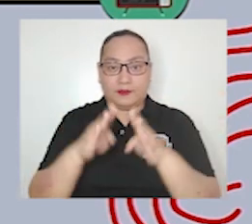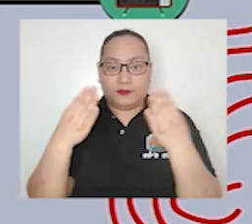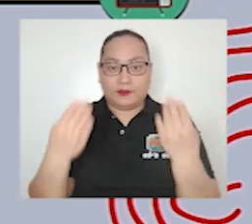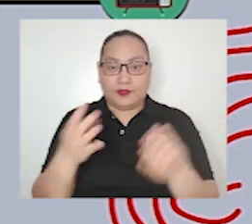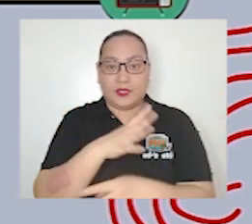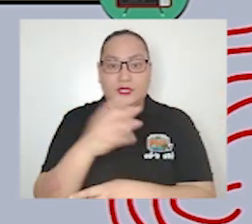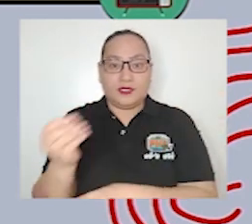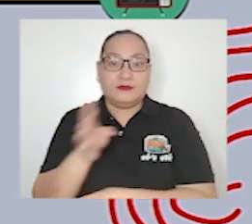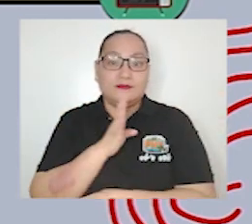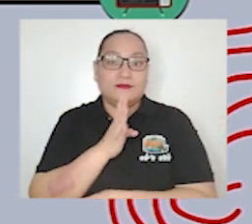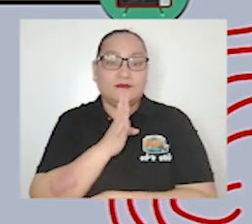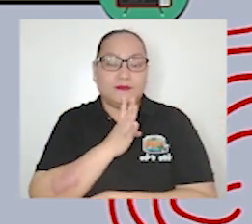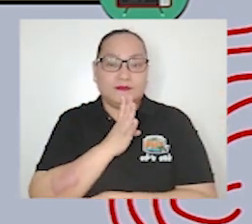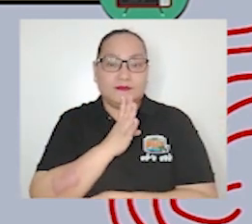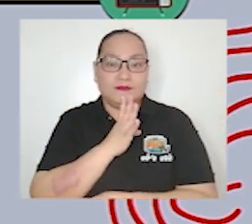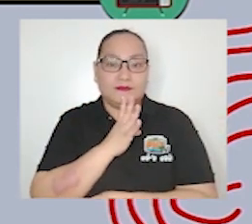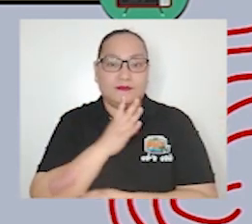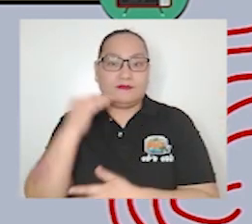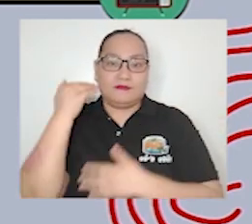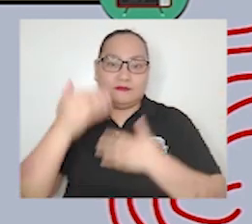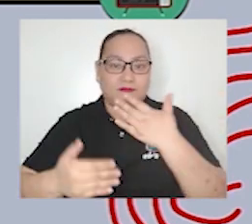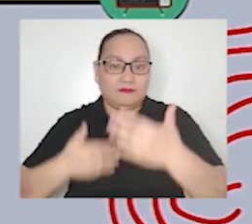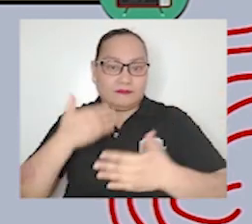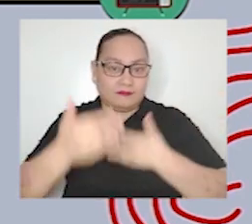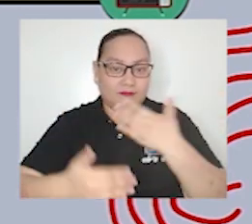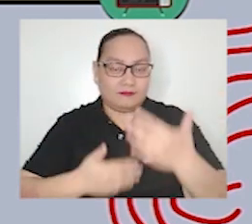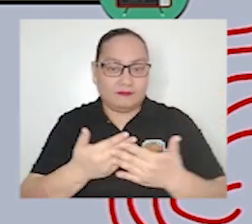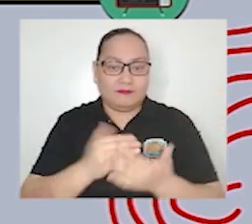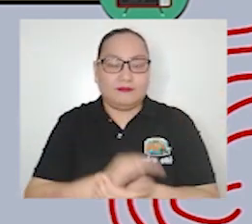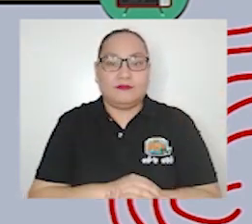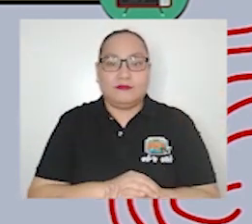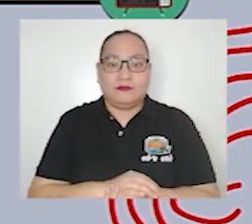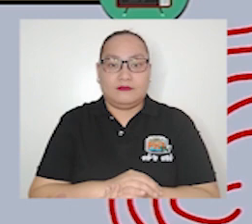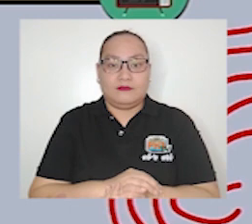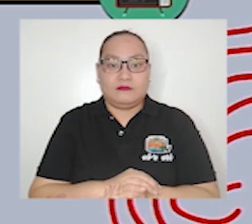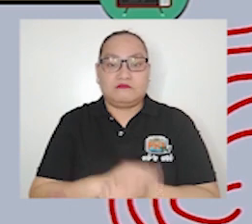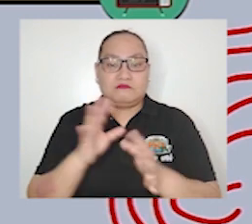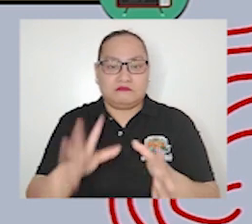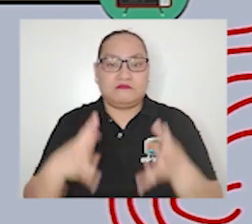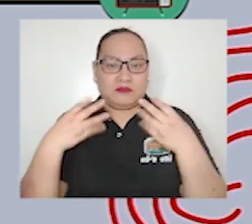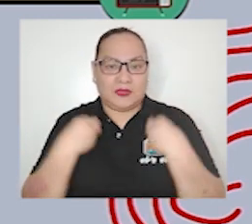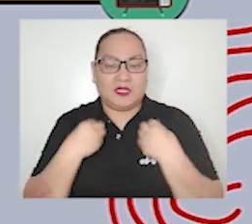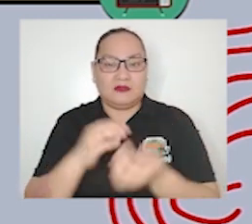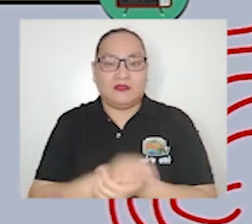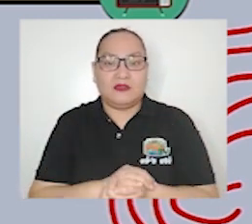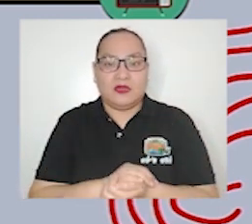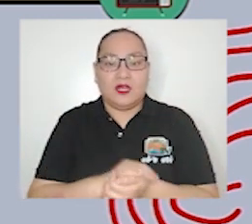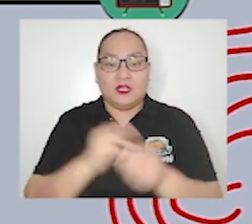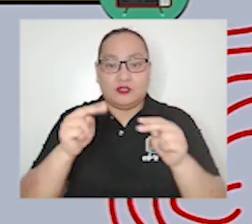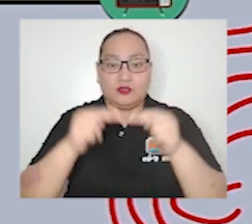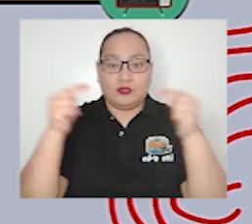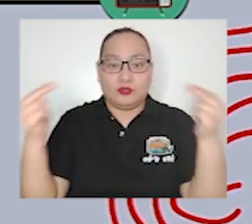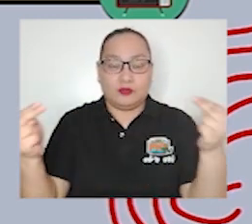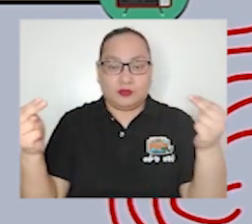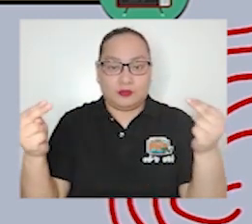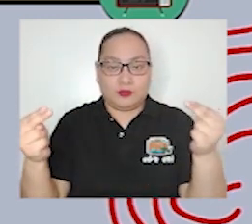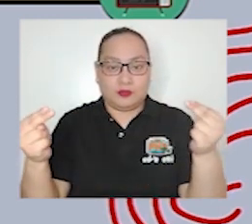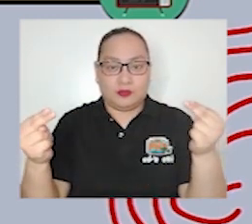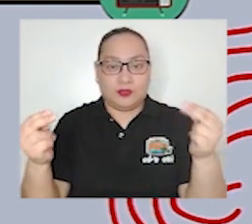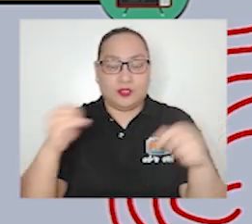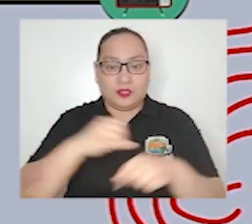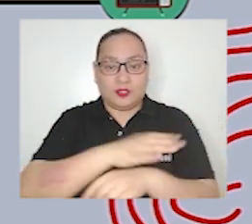admittedly the newspaper strives to influence its readers through its